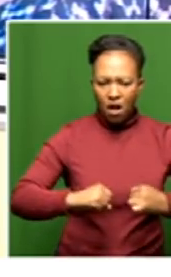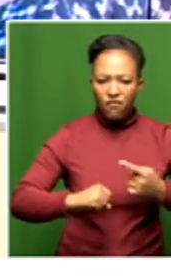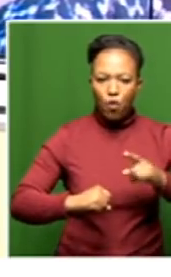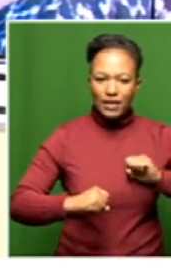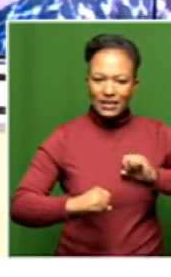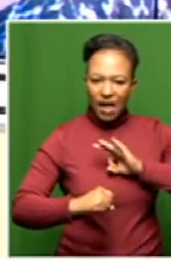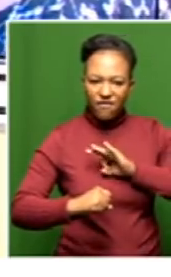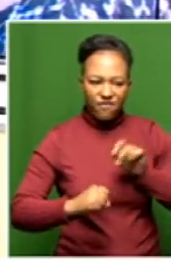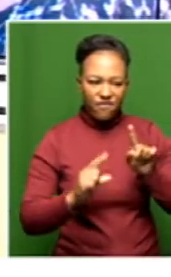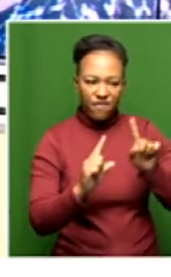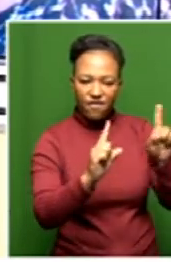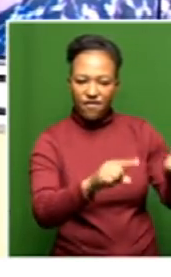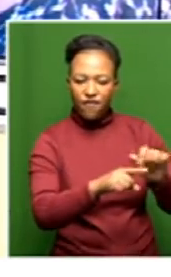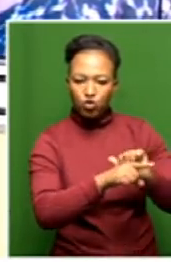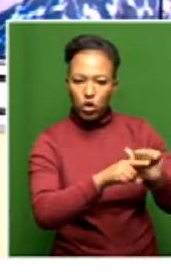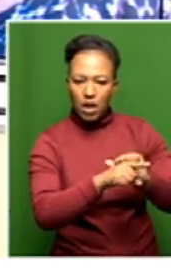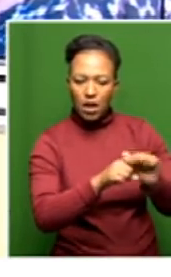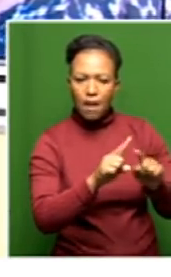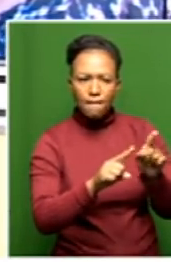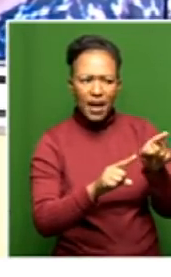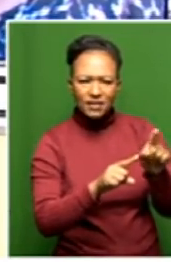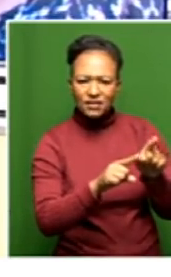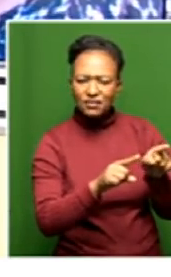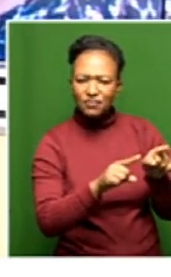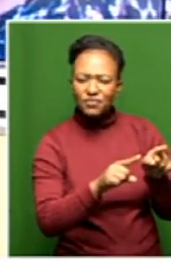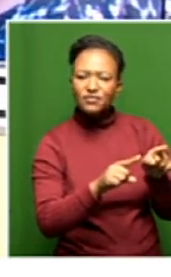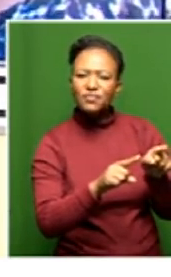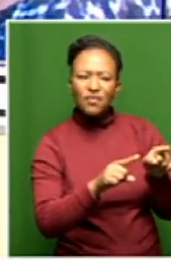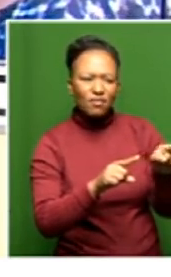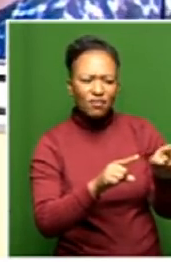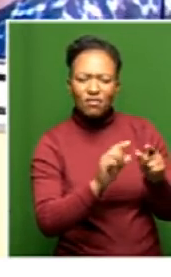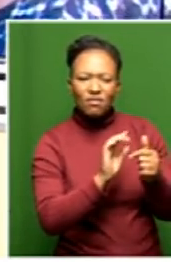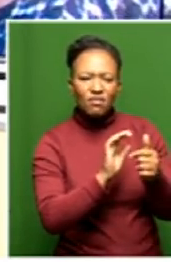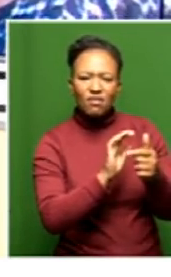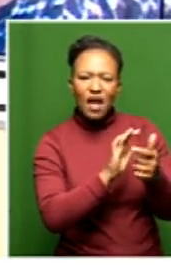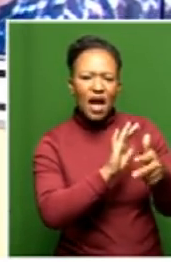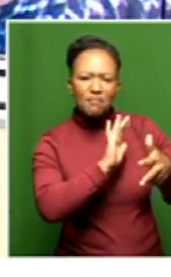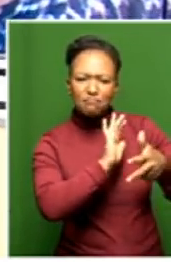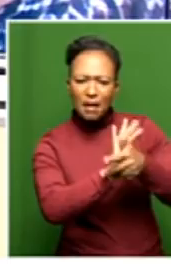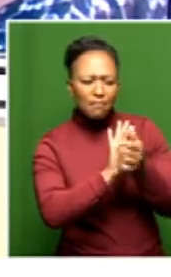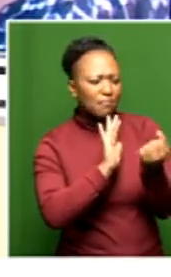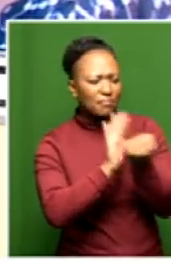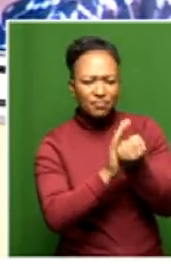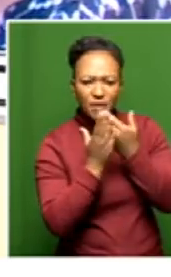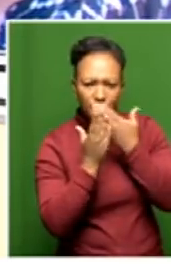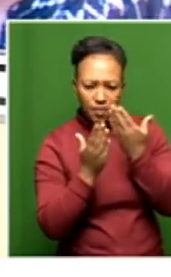receive training at a facility that is not accredited. Do you actually have that agreement in writing?